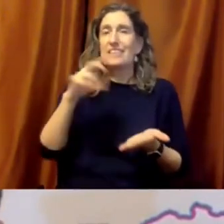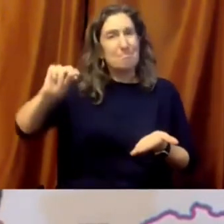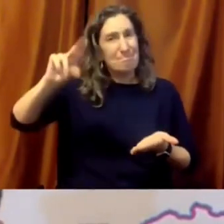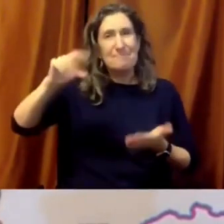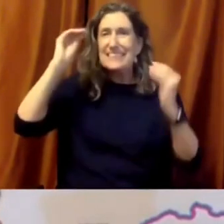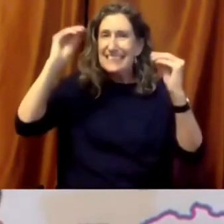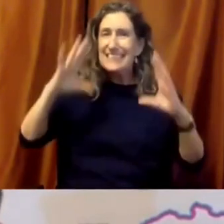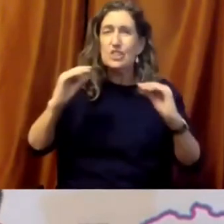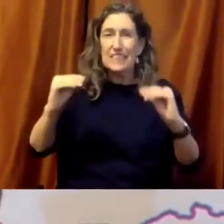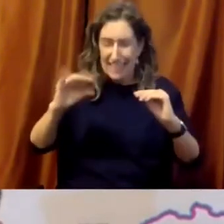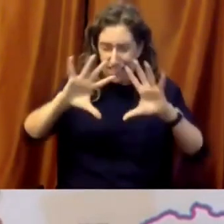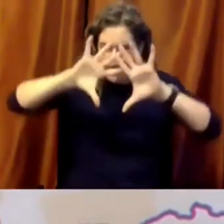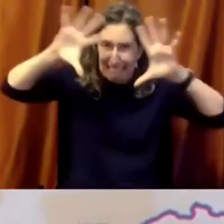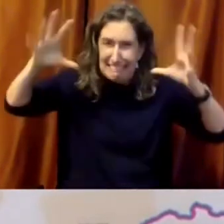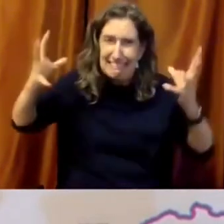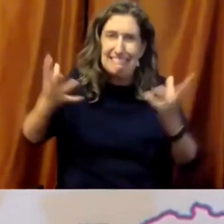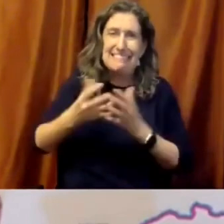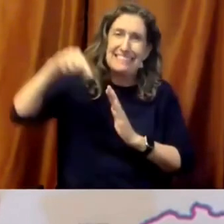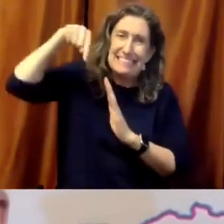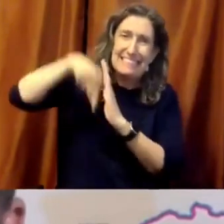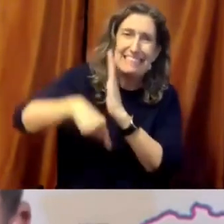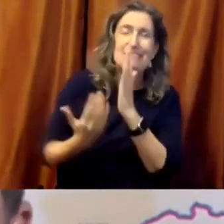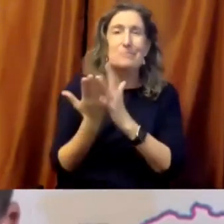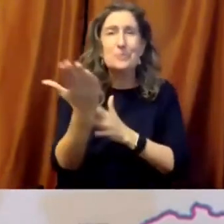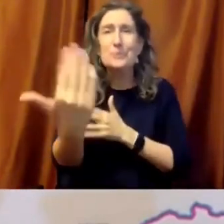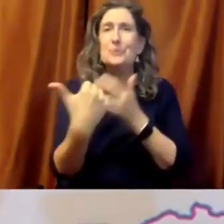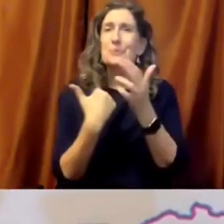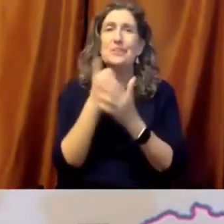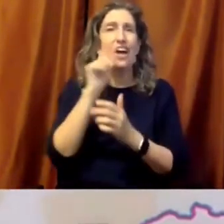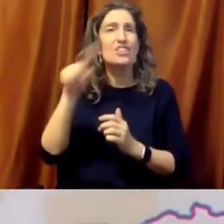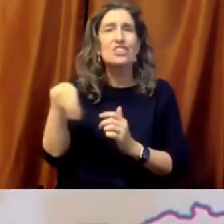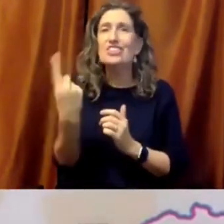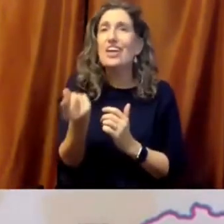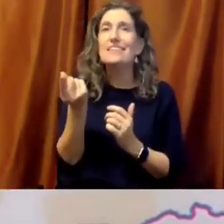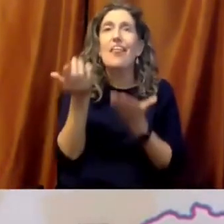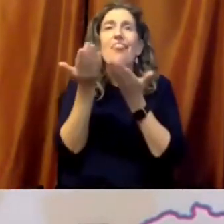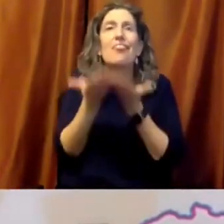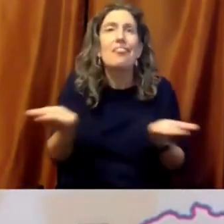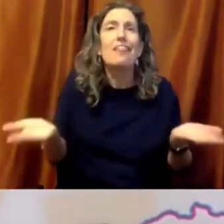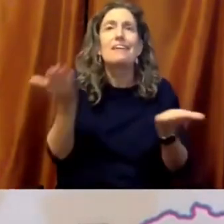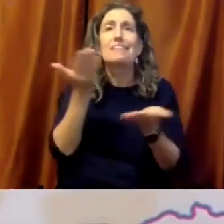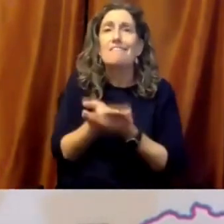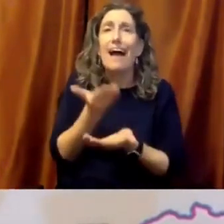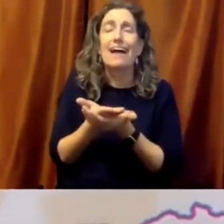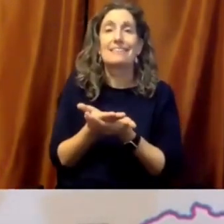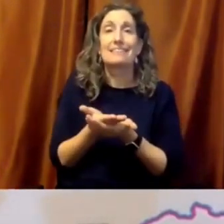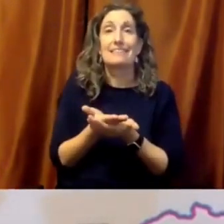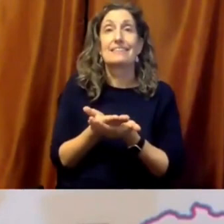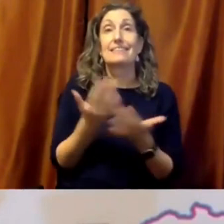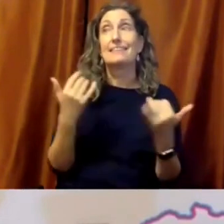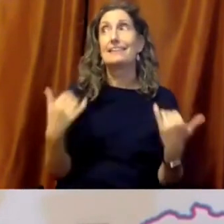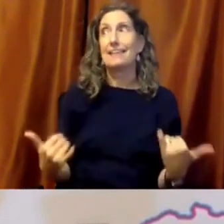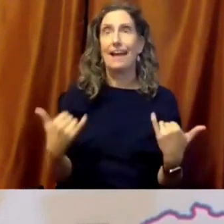and schools more than in this area of technology and the tools of teaching and learning.